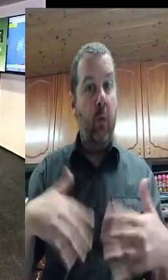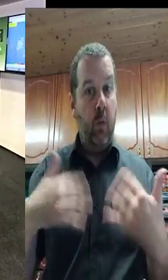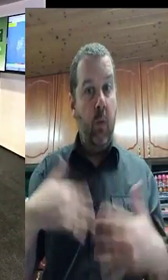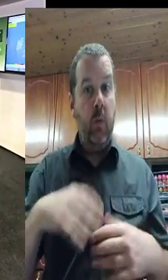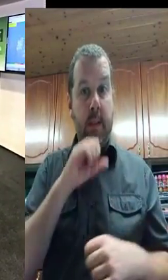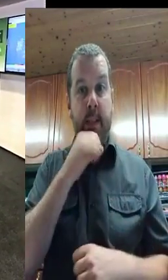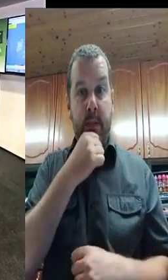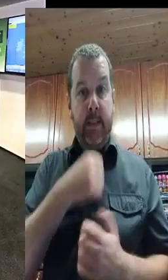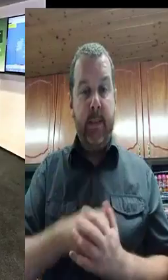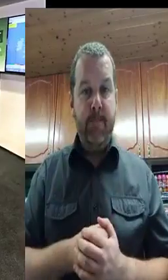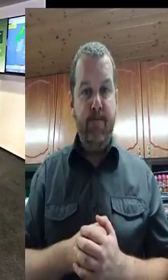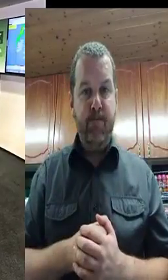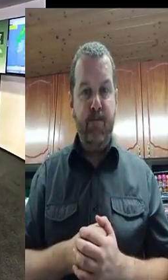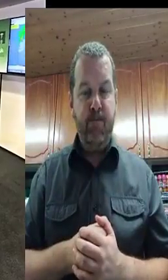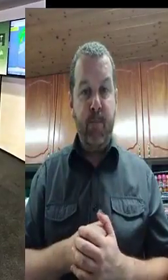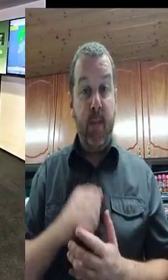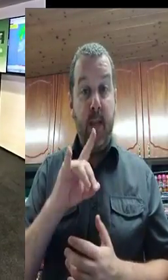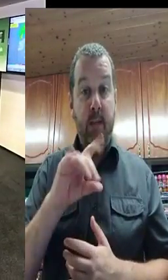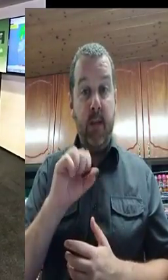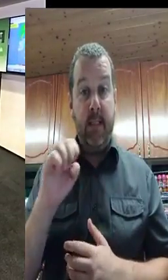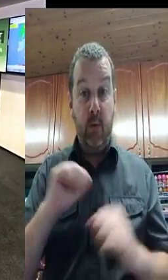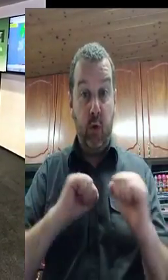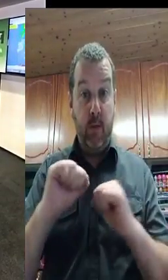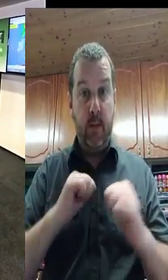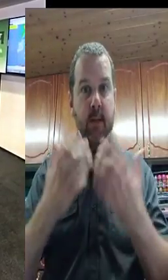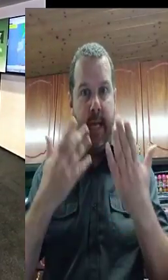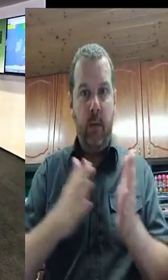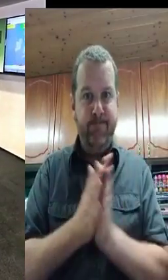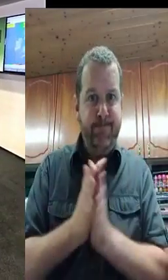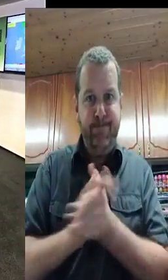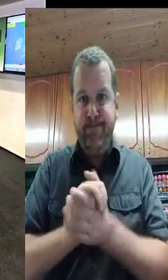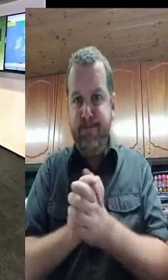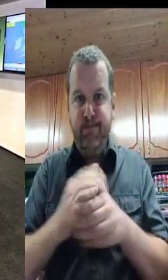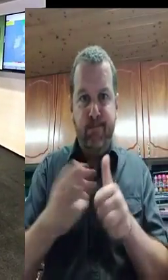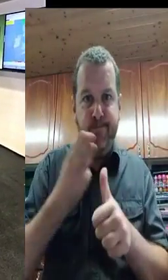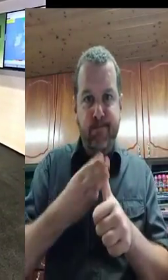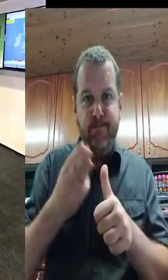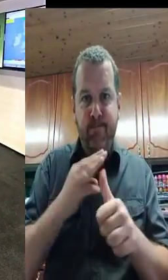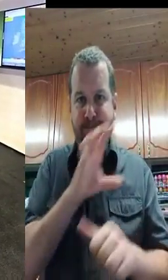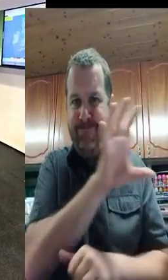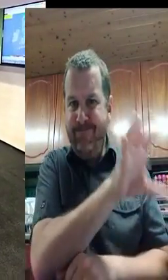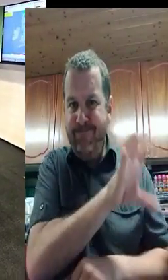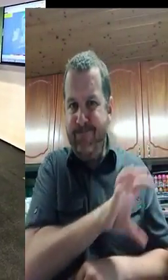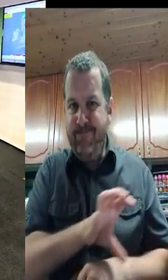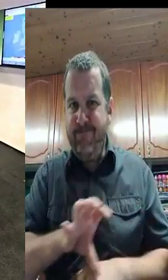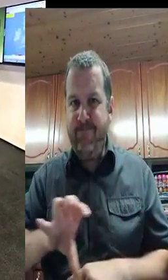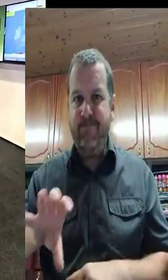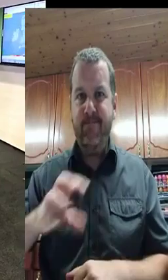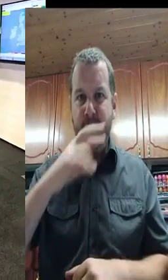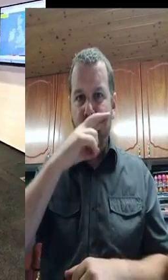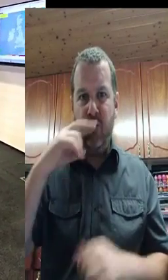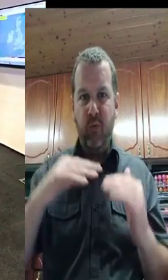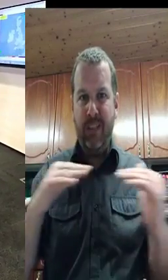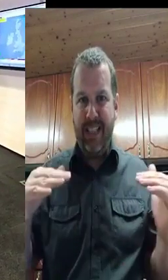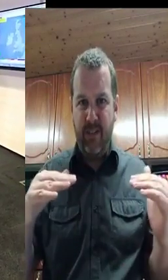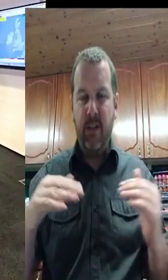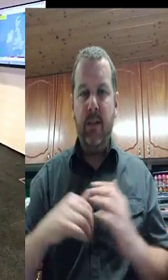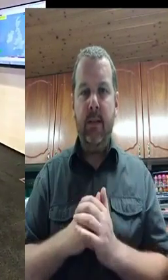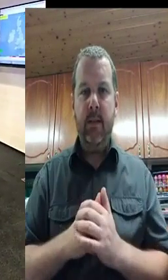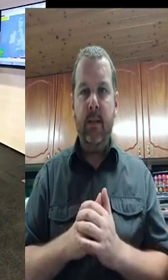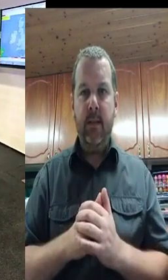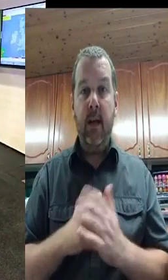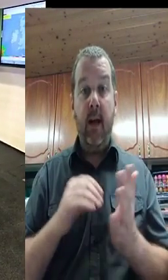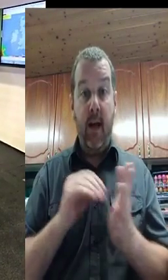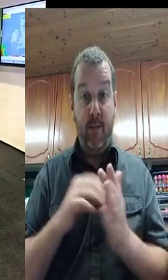and many of them are having their own local coordination group meetings this morning in advance of the storm's arrival tomorrow. As I said, the